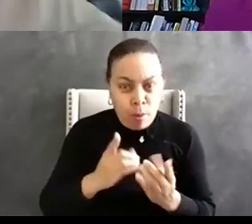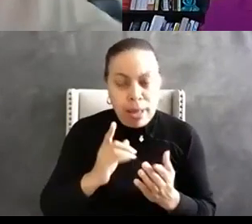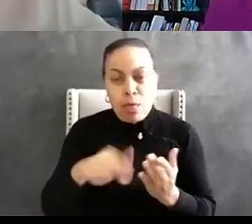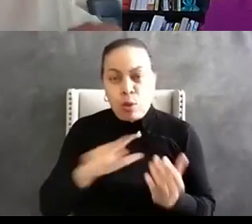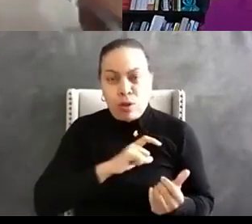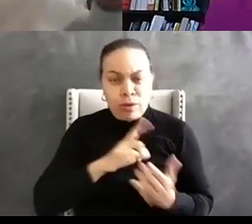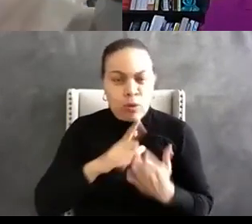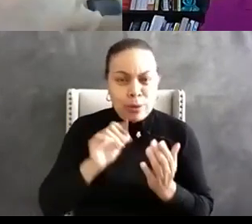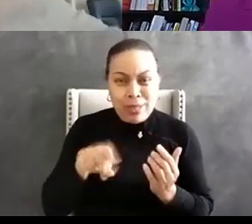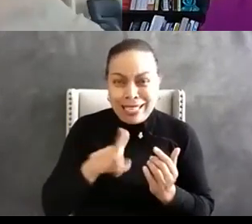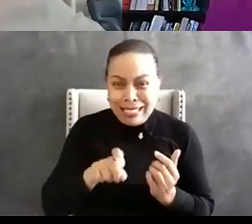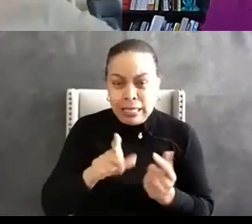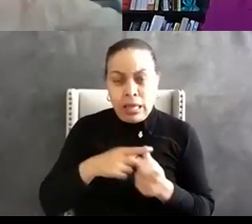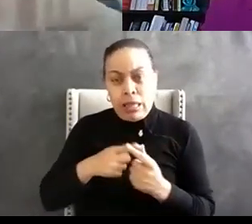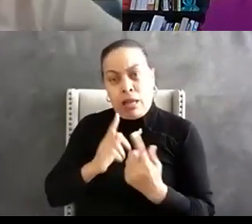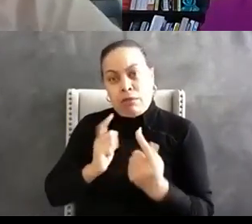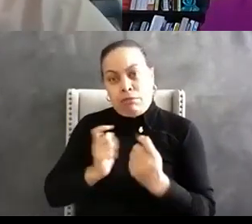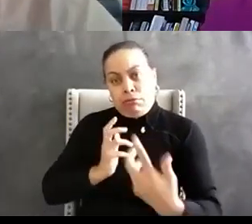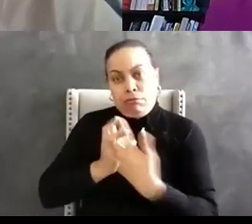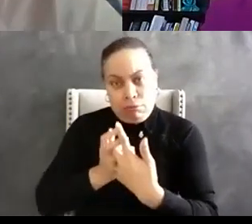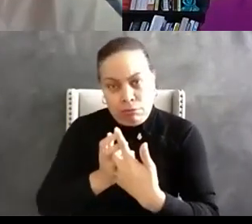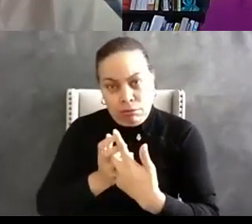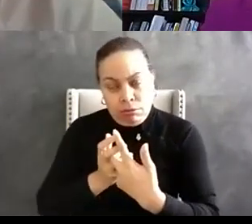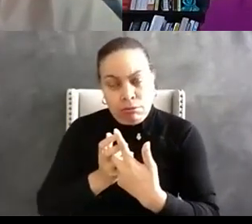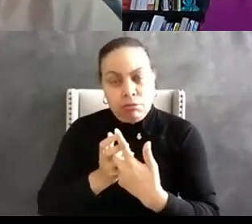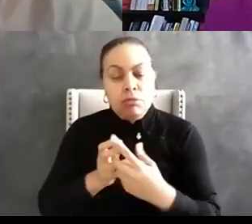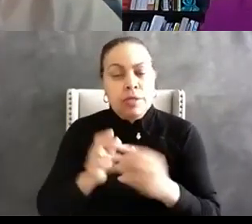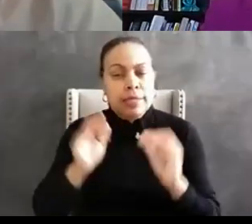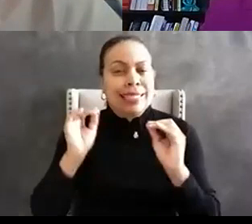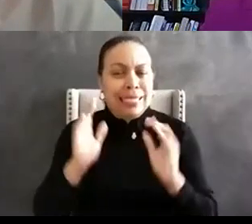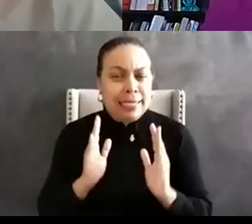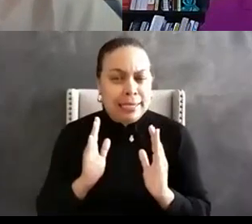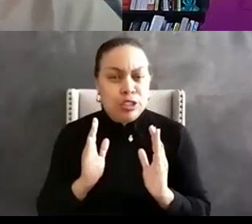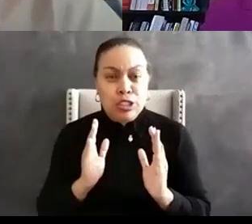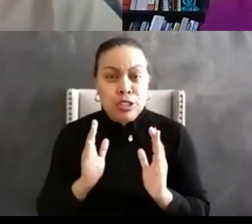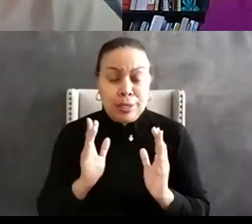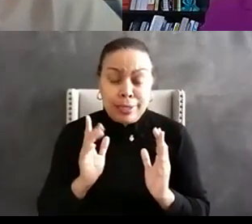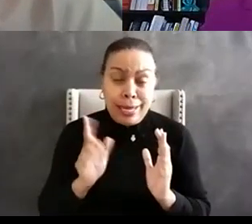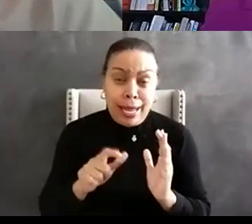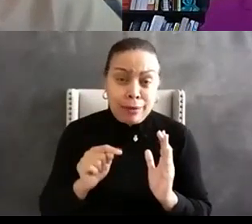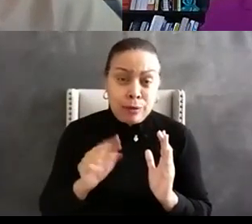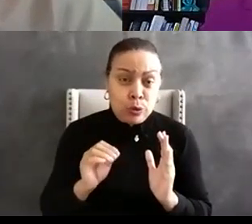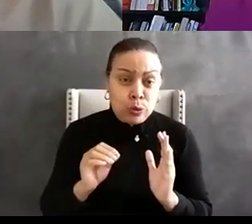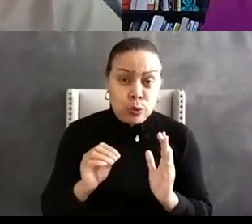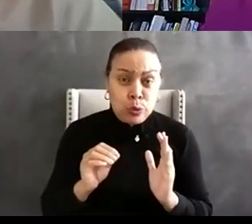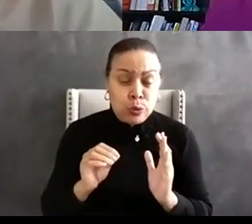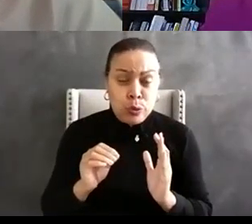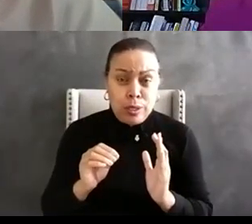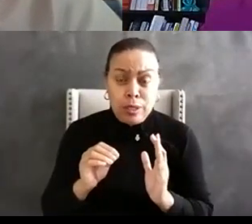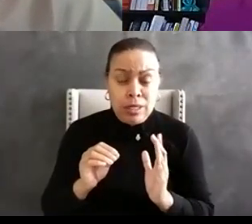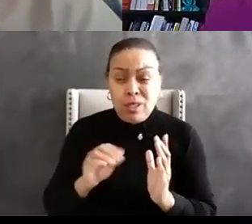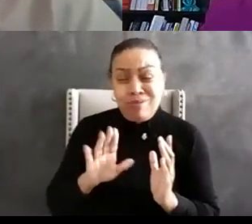with and and then uh whoever the facilitators are um they have to the department has to trust them